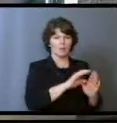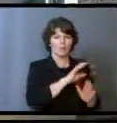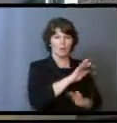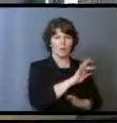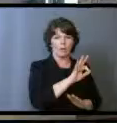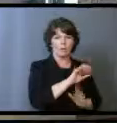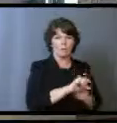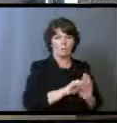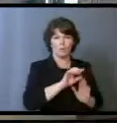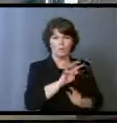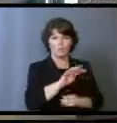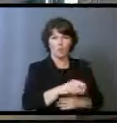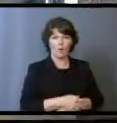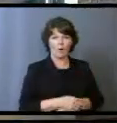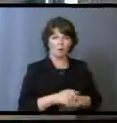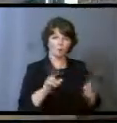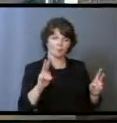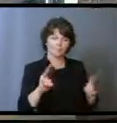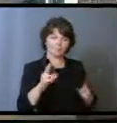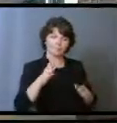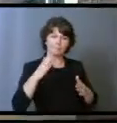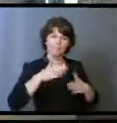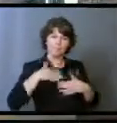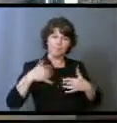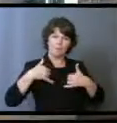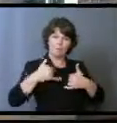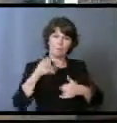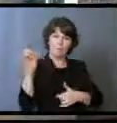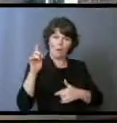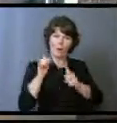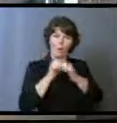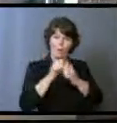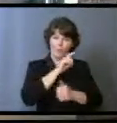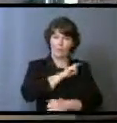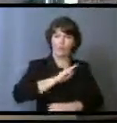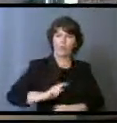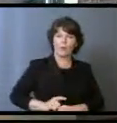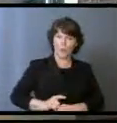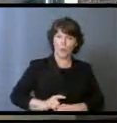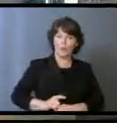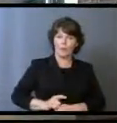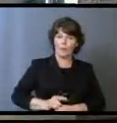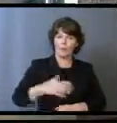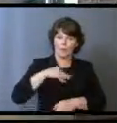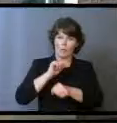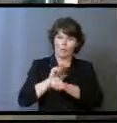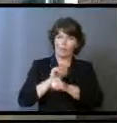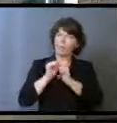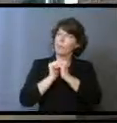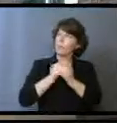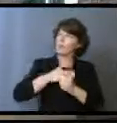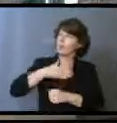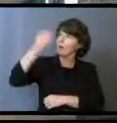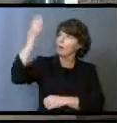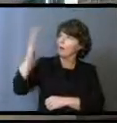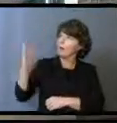4. Surely my just reward is with the Lord and my work with my God.